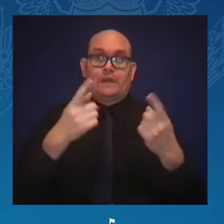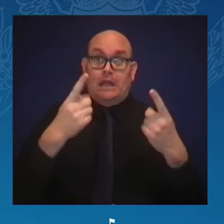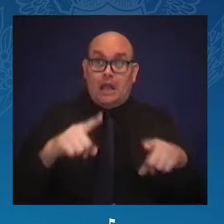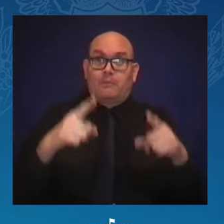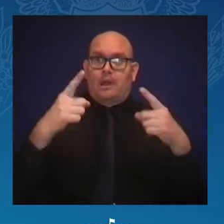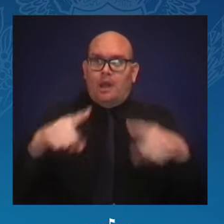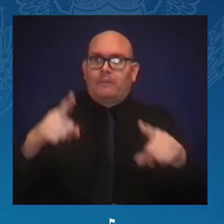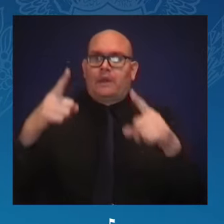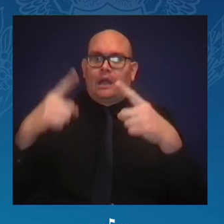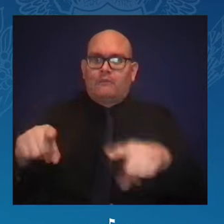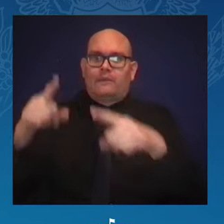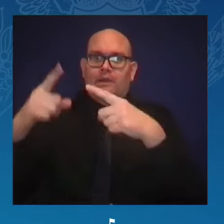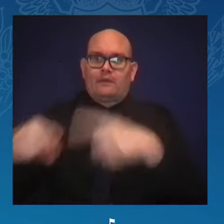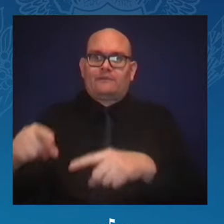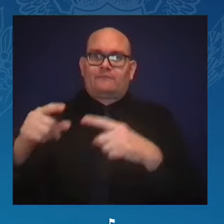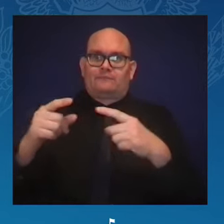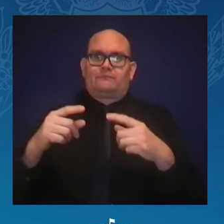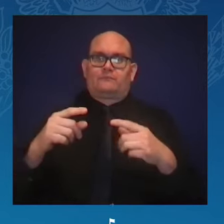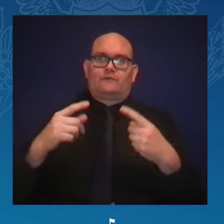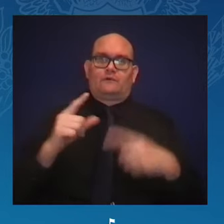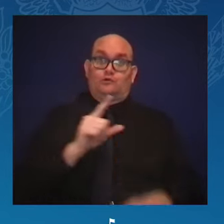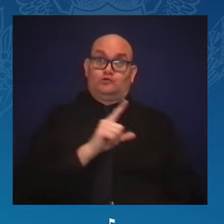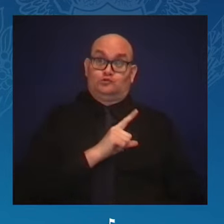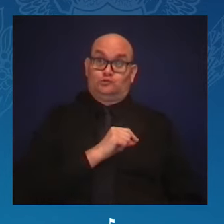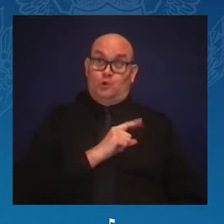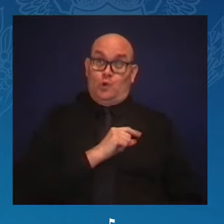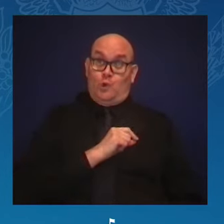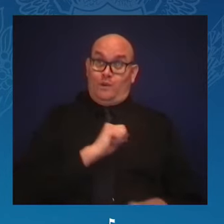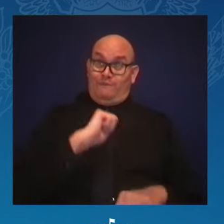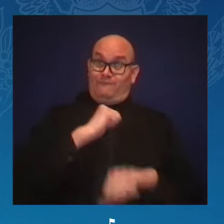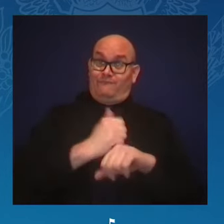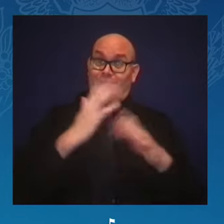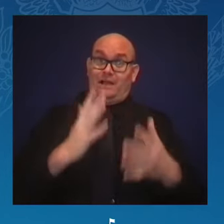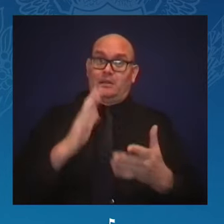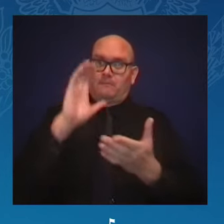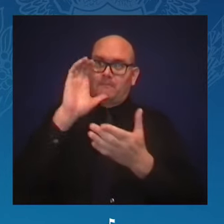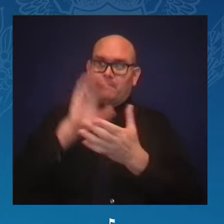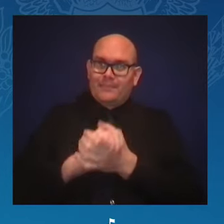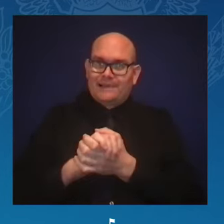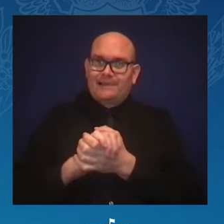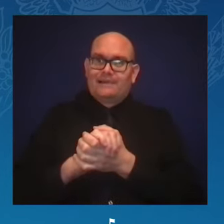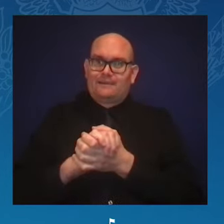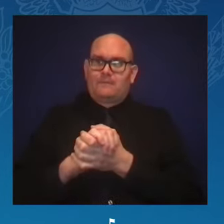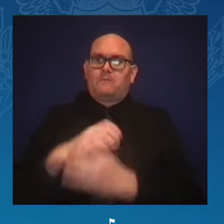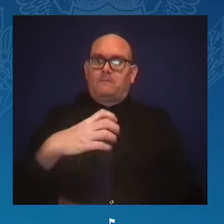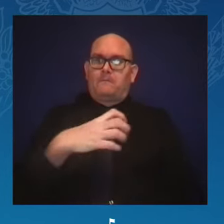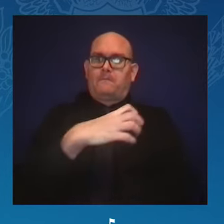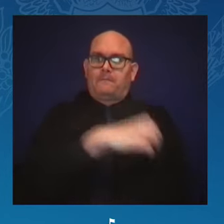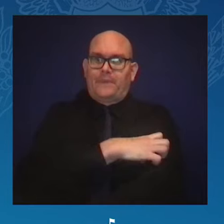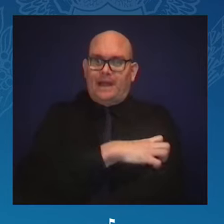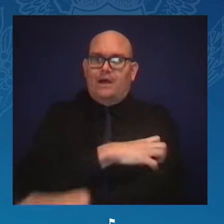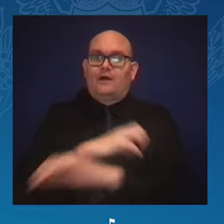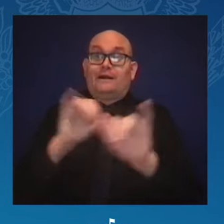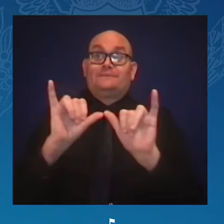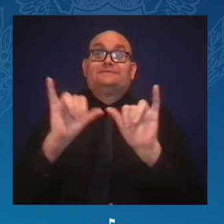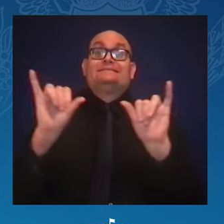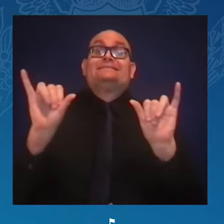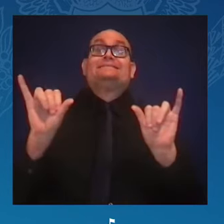believed believed in the power of sisterhood, scholarship, and service.